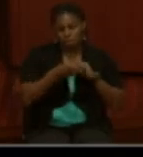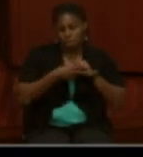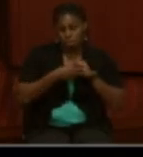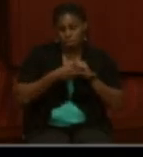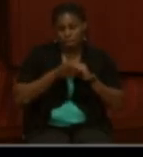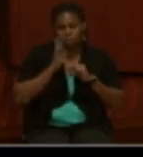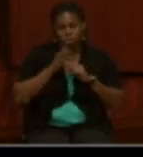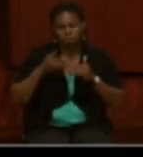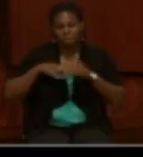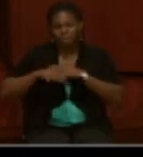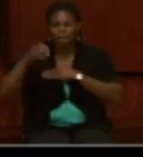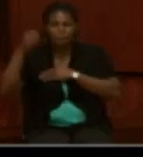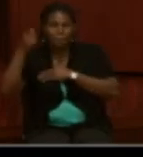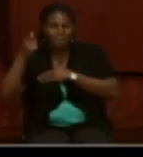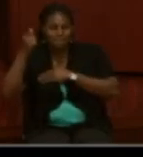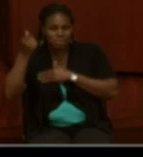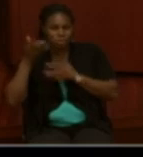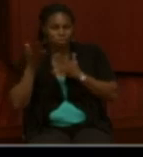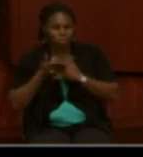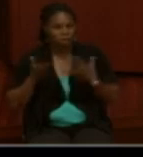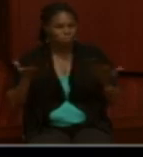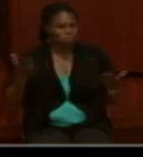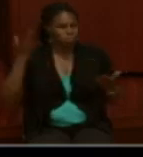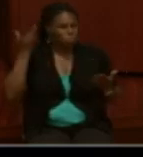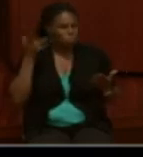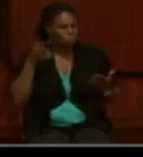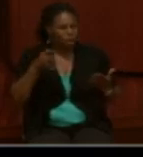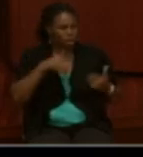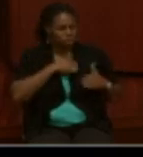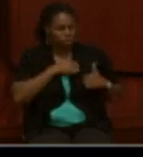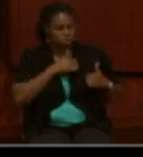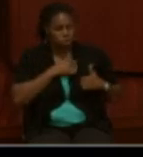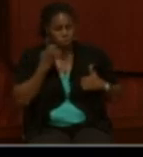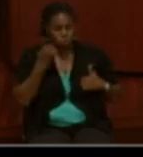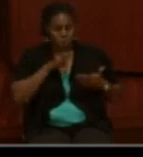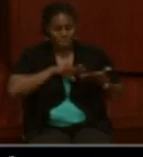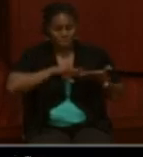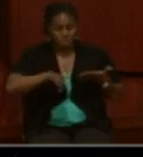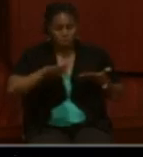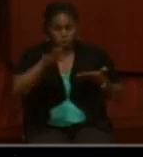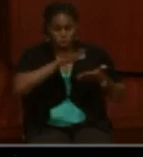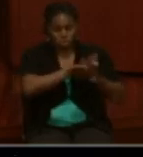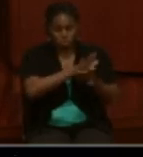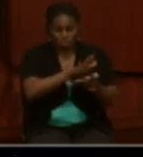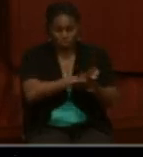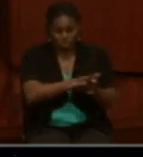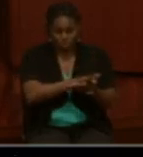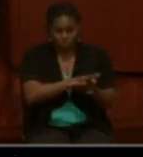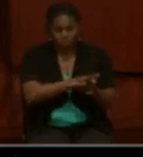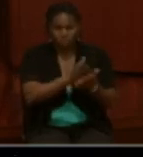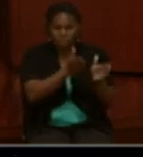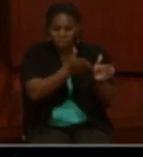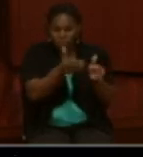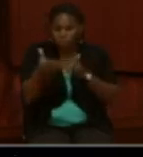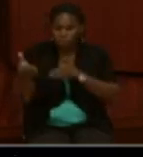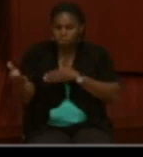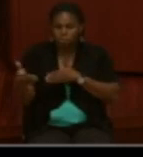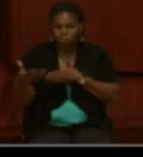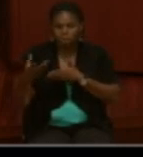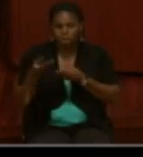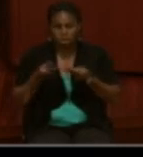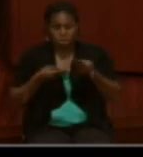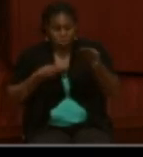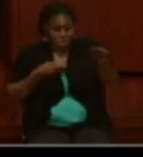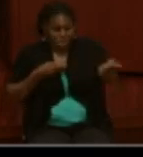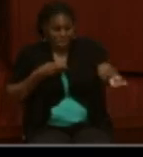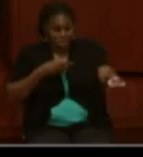will be in a pension file. The reason being that the soldier, there was one discharge paper that was prepared. was literally handed to the